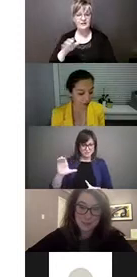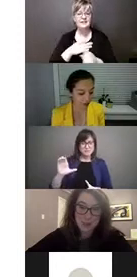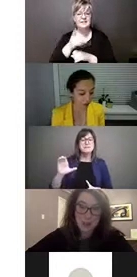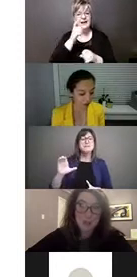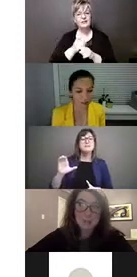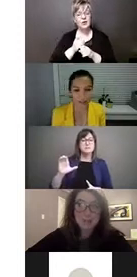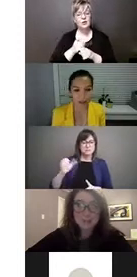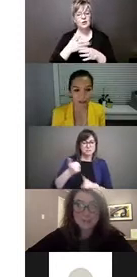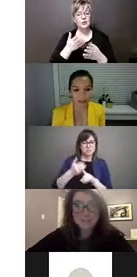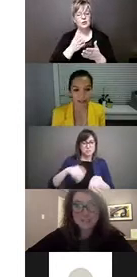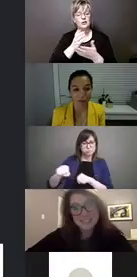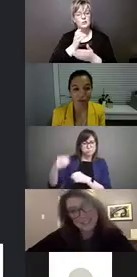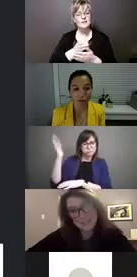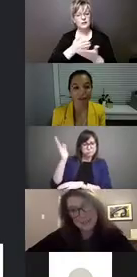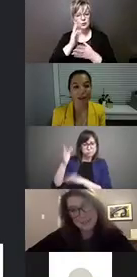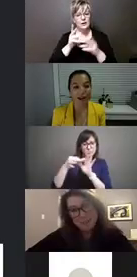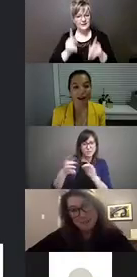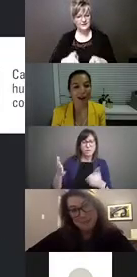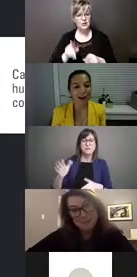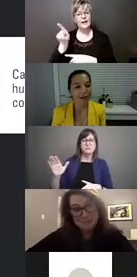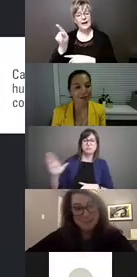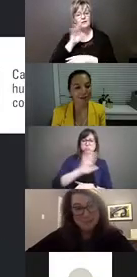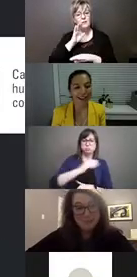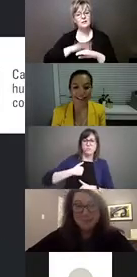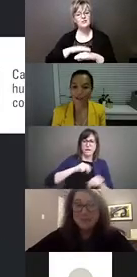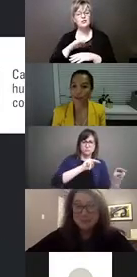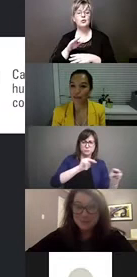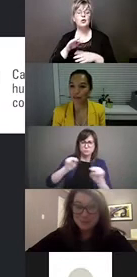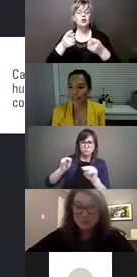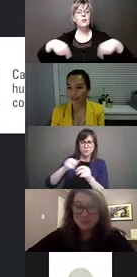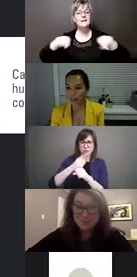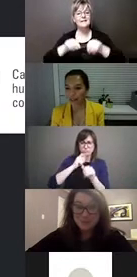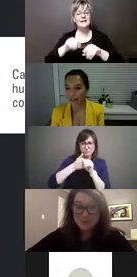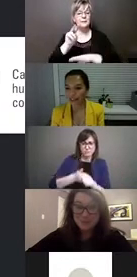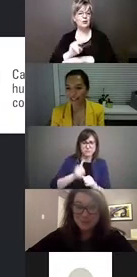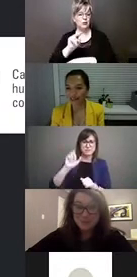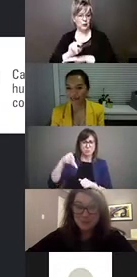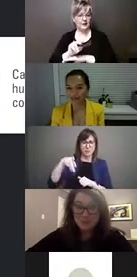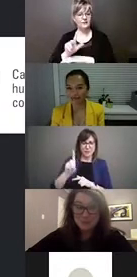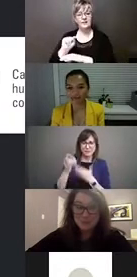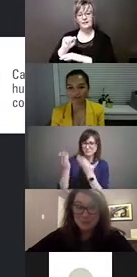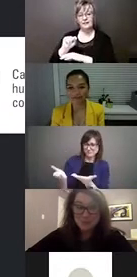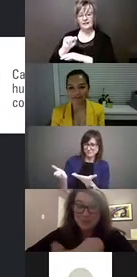she'll be talking to us about domestic monitoring. And so Tabata, I'll pass you the mic.